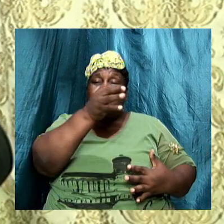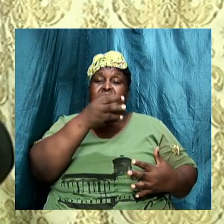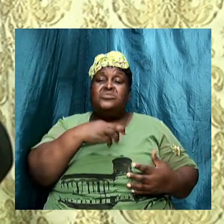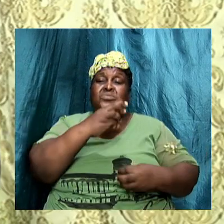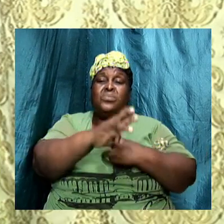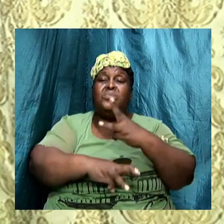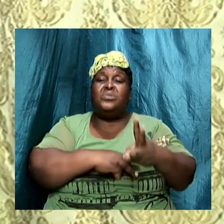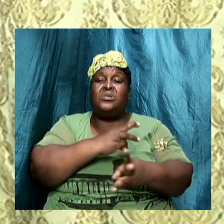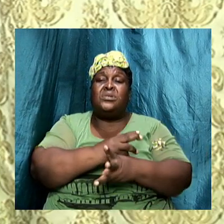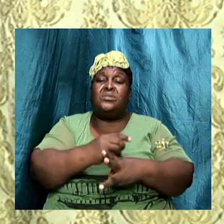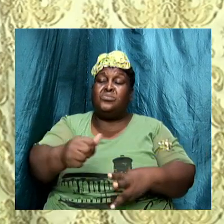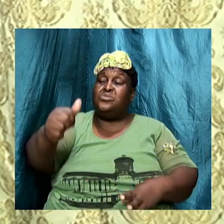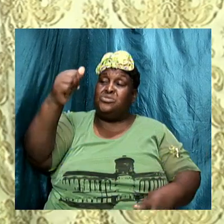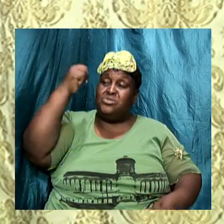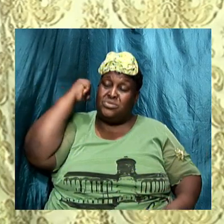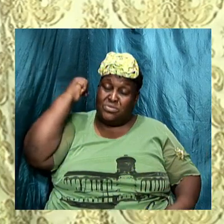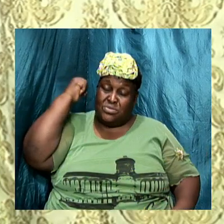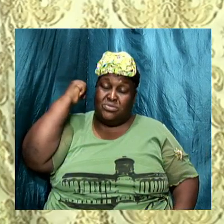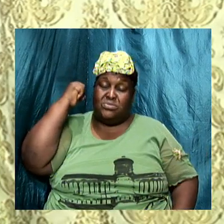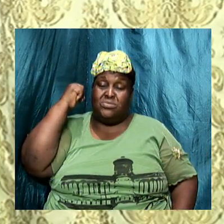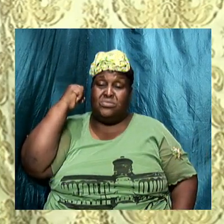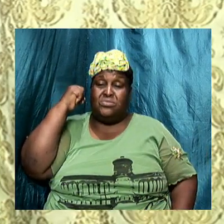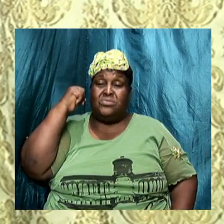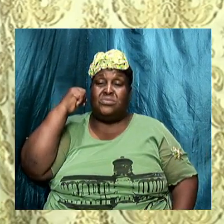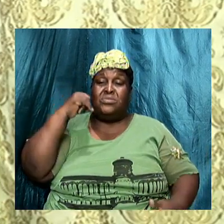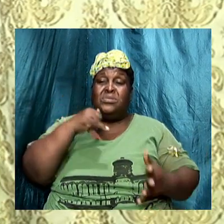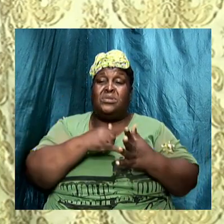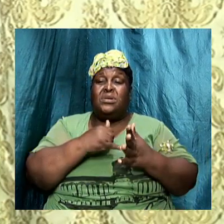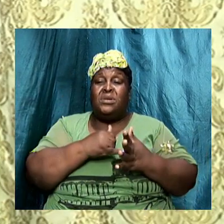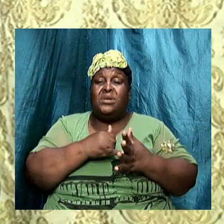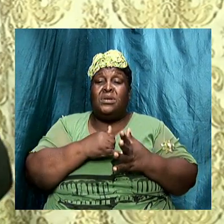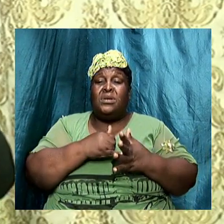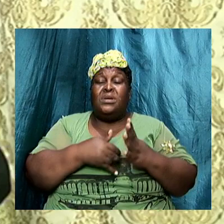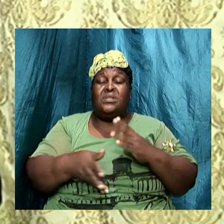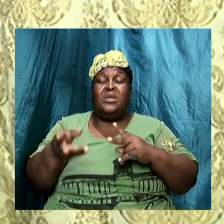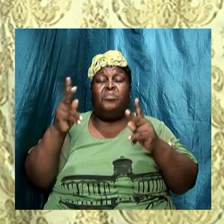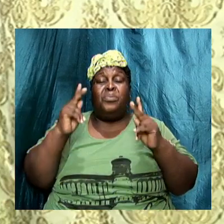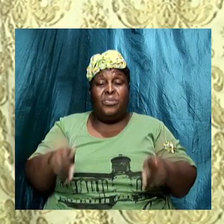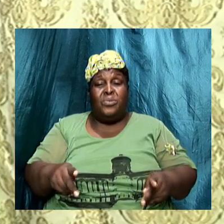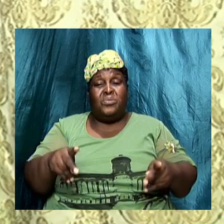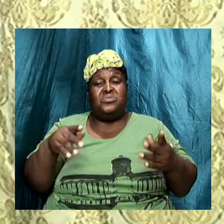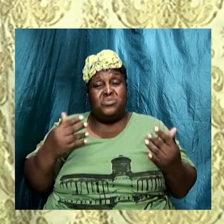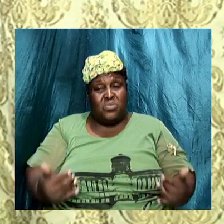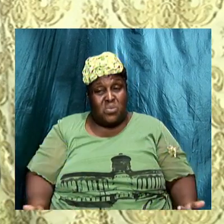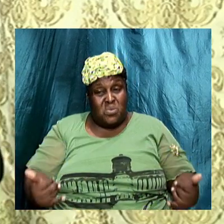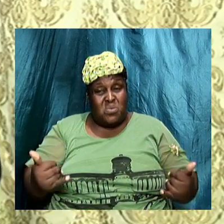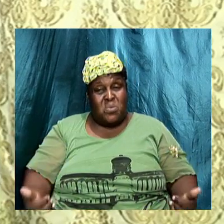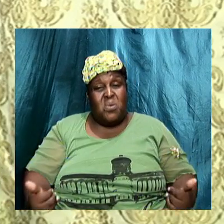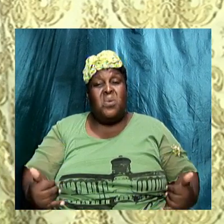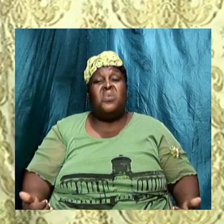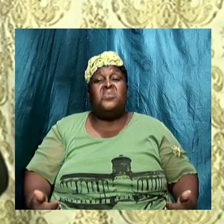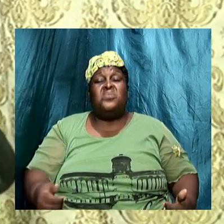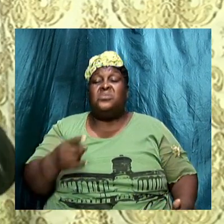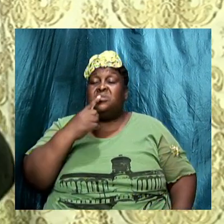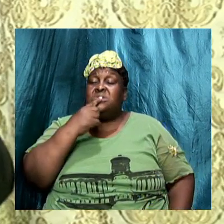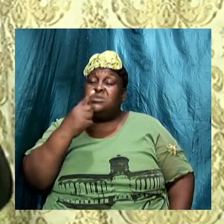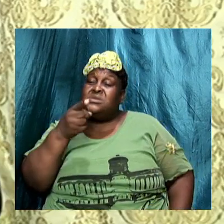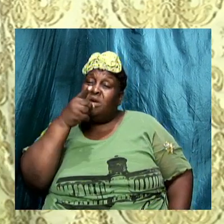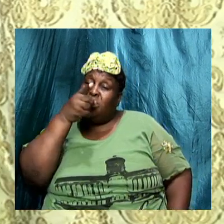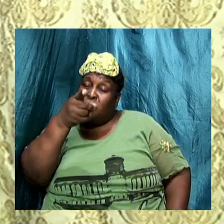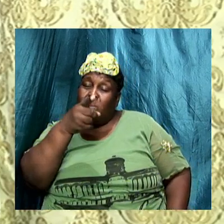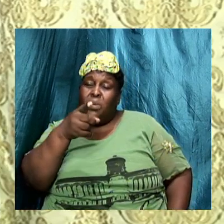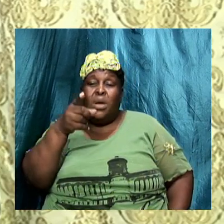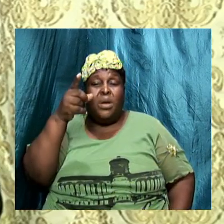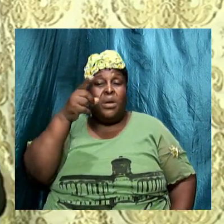reject this and there are persons even nowadays that will tell you and when we